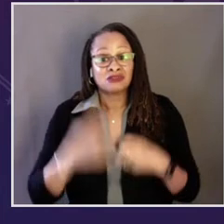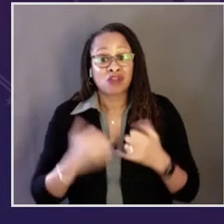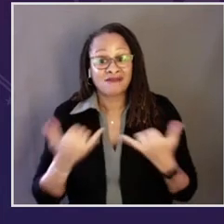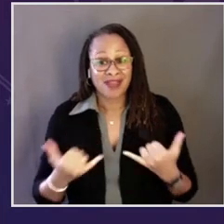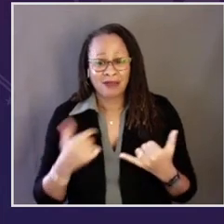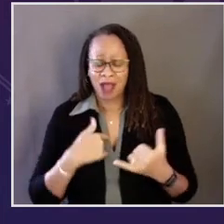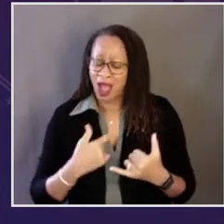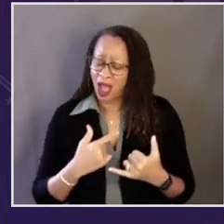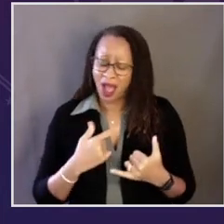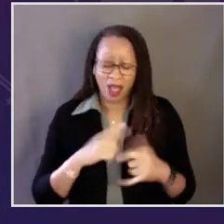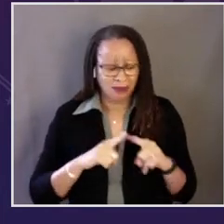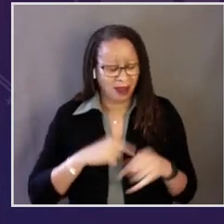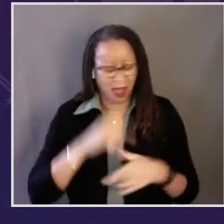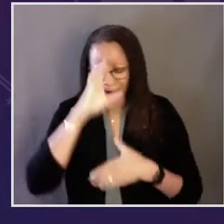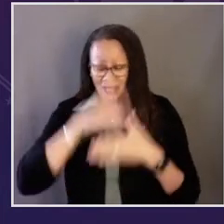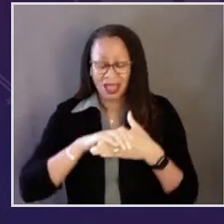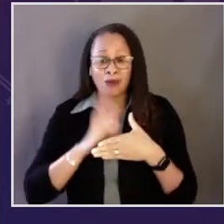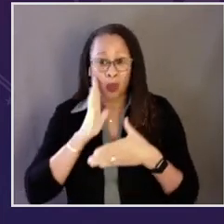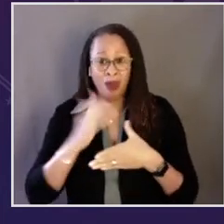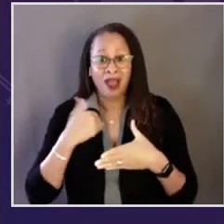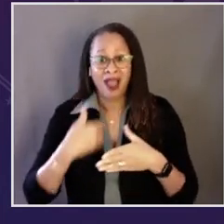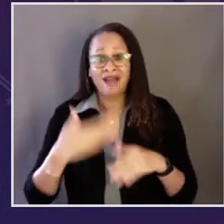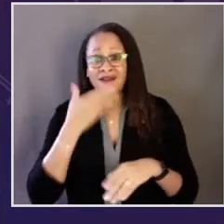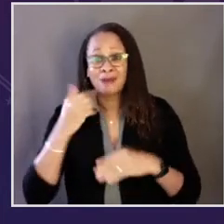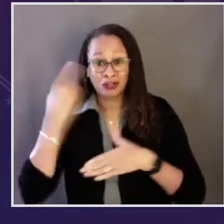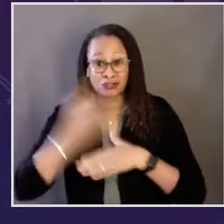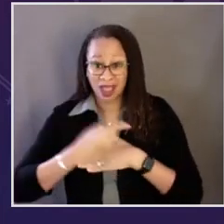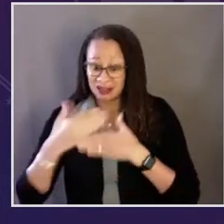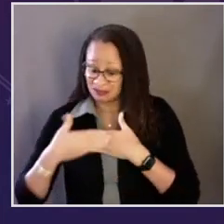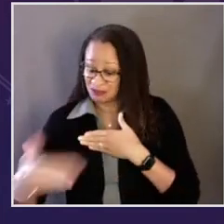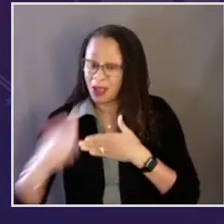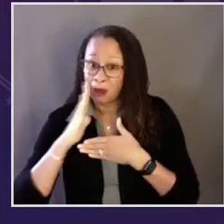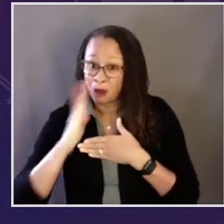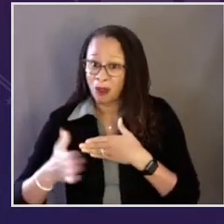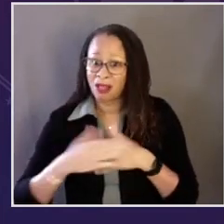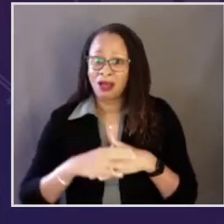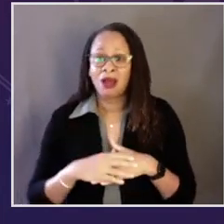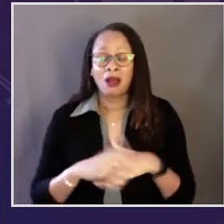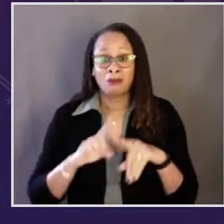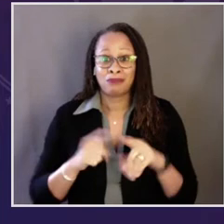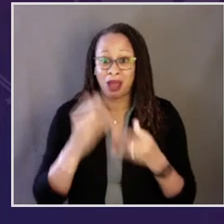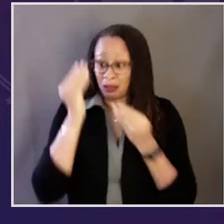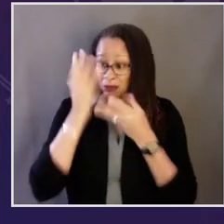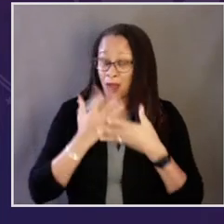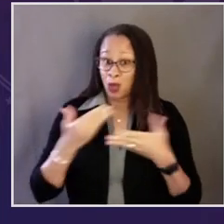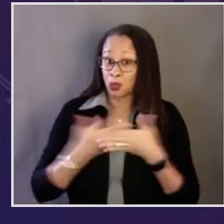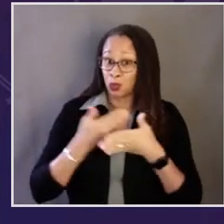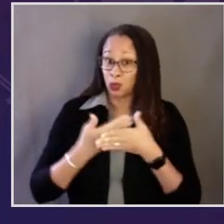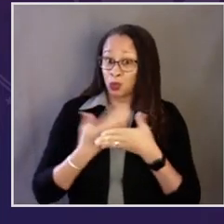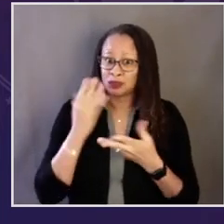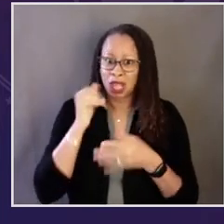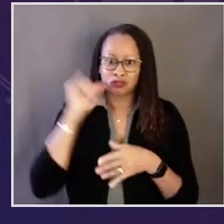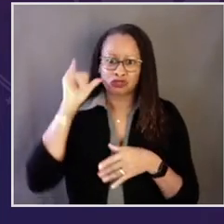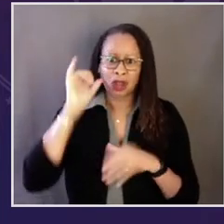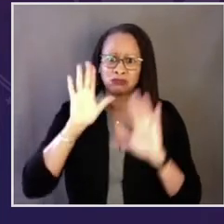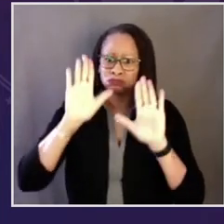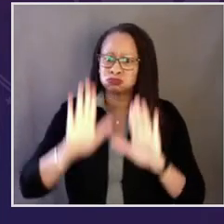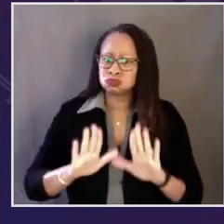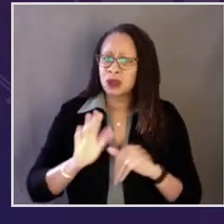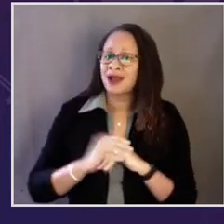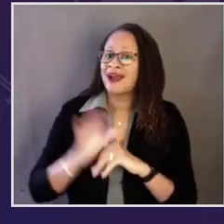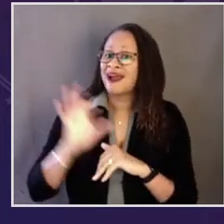You know, and as tough as things are now, I firmly believe better days are ahead. We've got some good news yesterday.